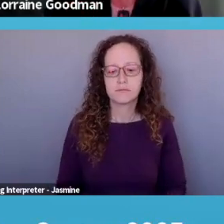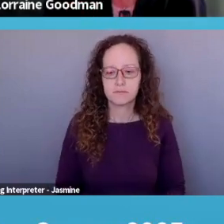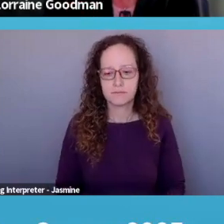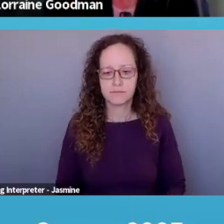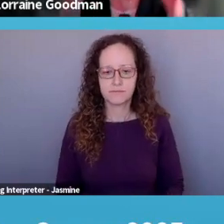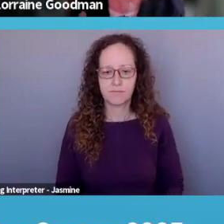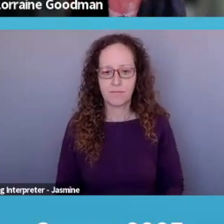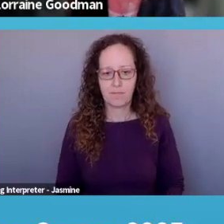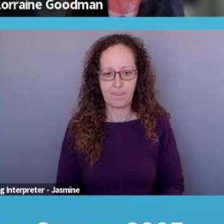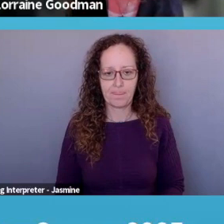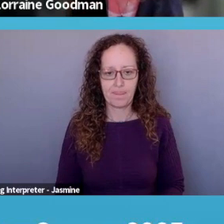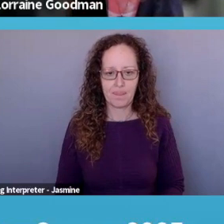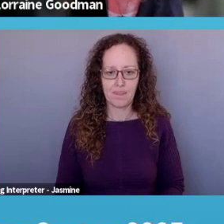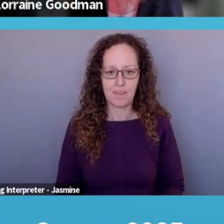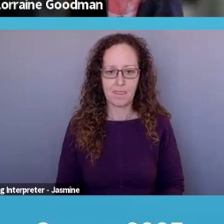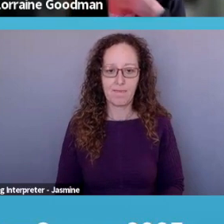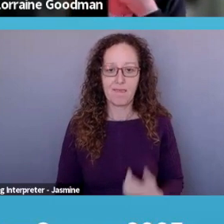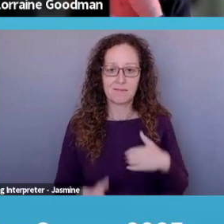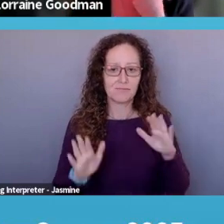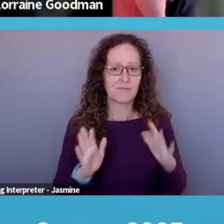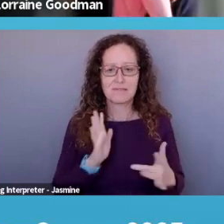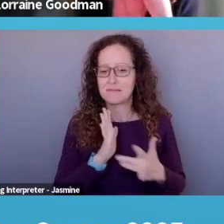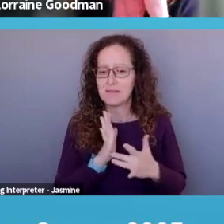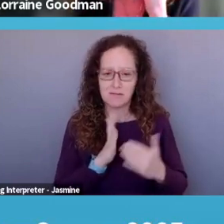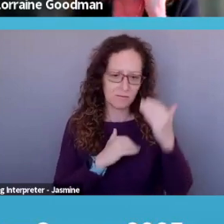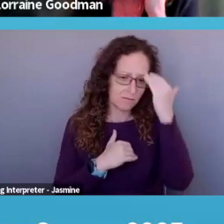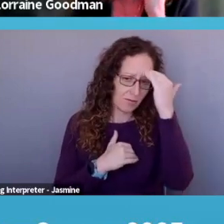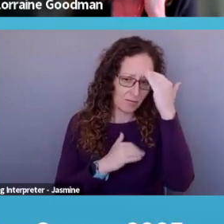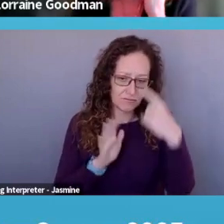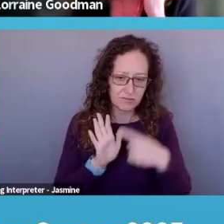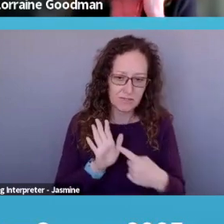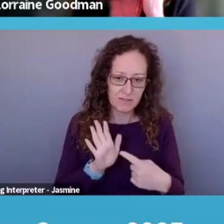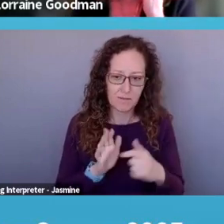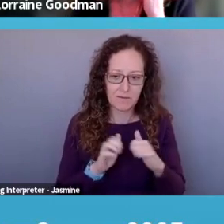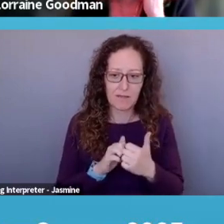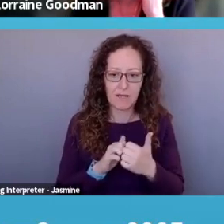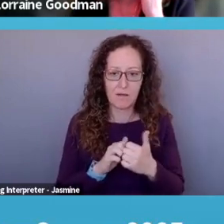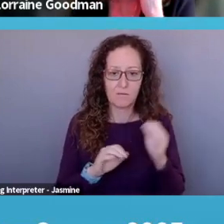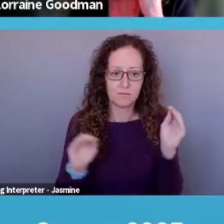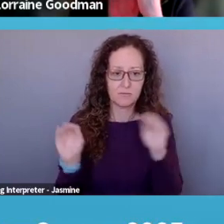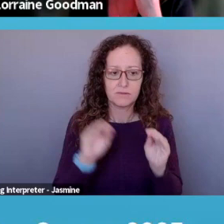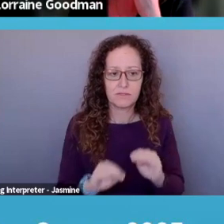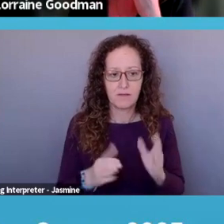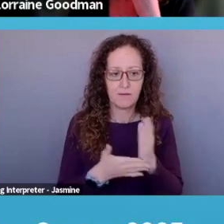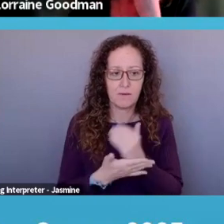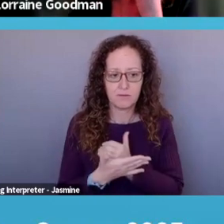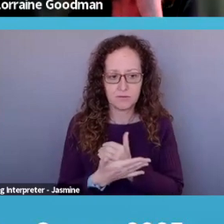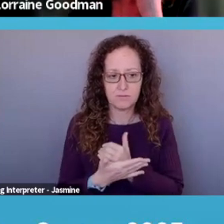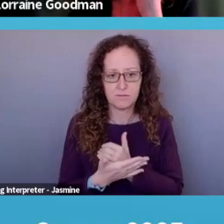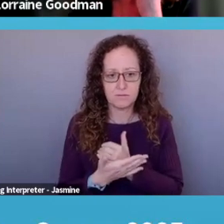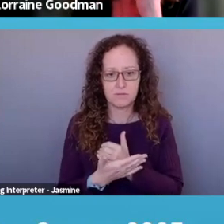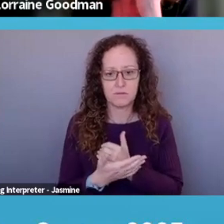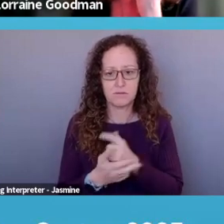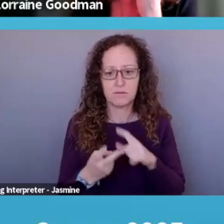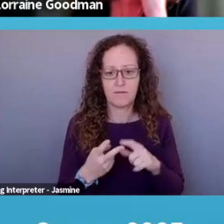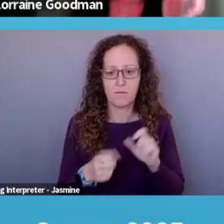great, very technical knowledge, um, and examples of how to use it, how to put together a budget with, um, worksheets